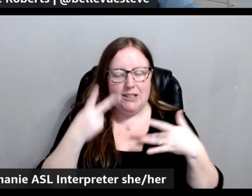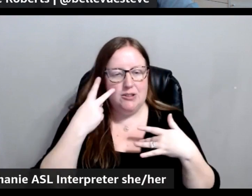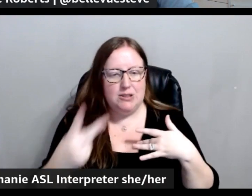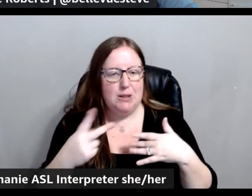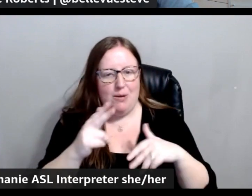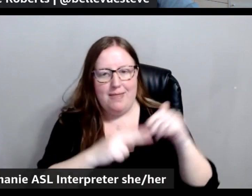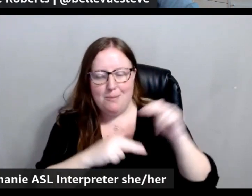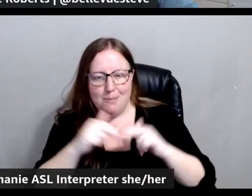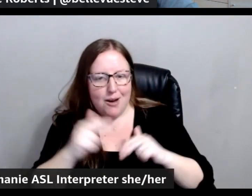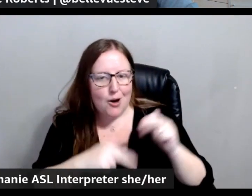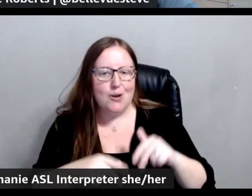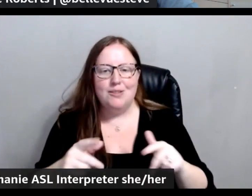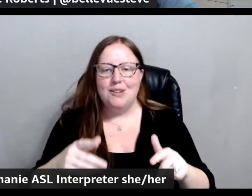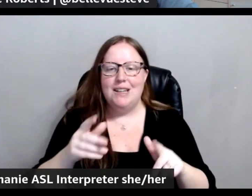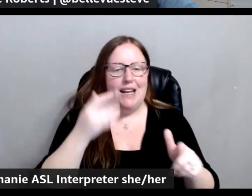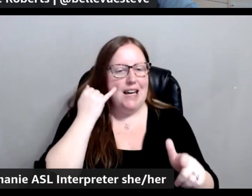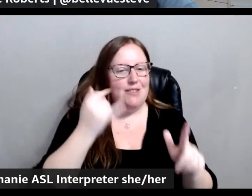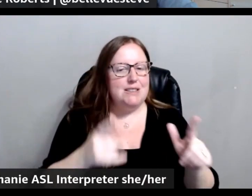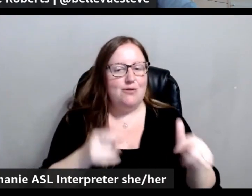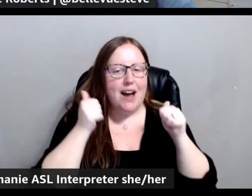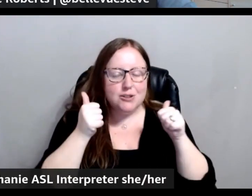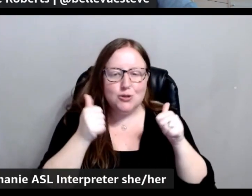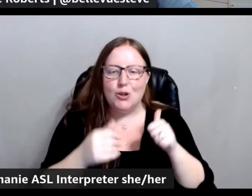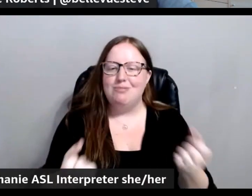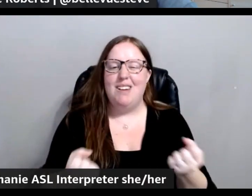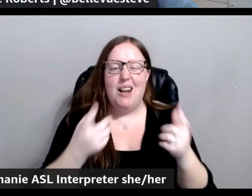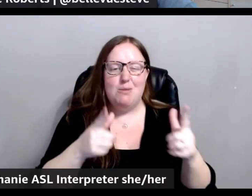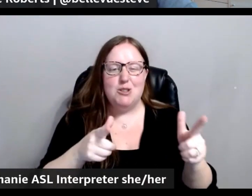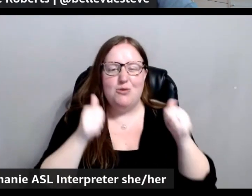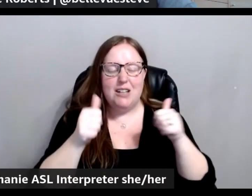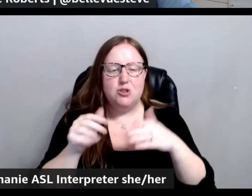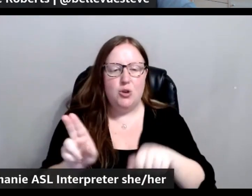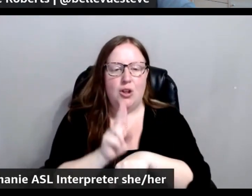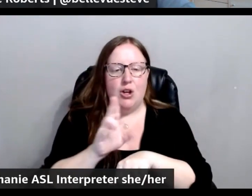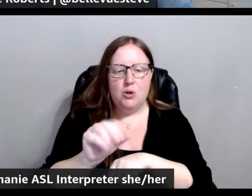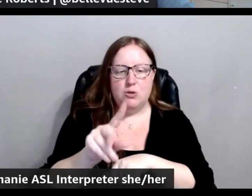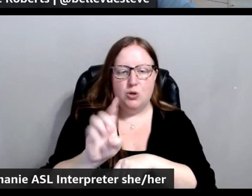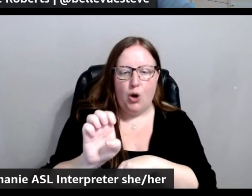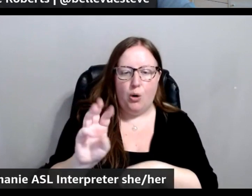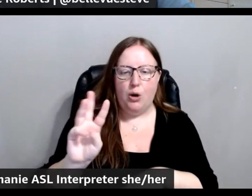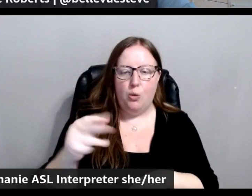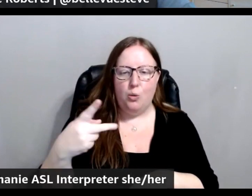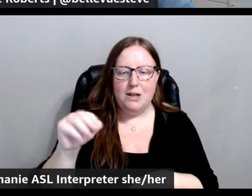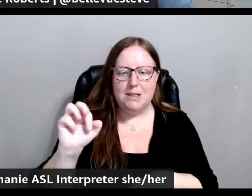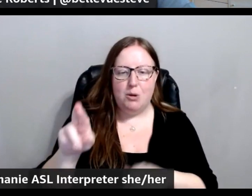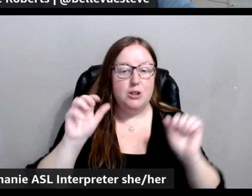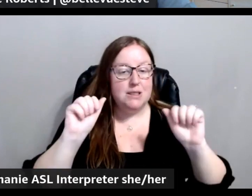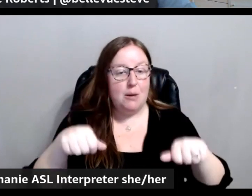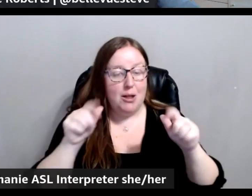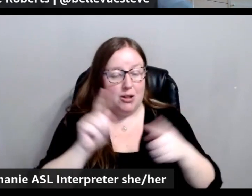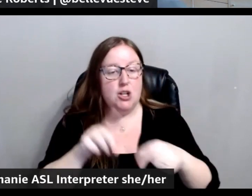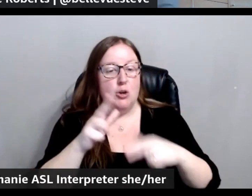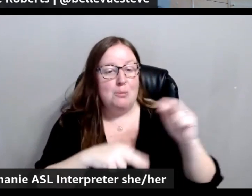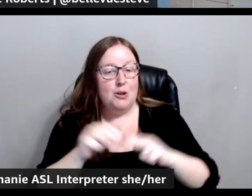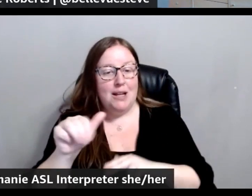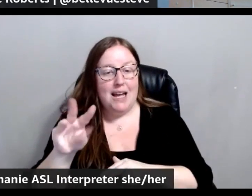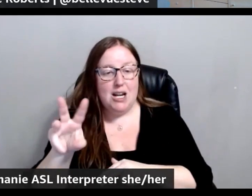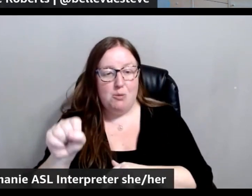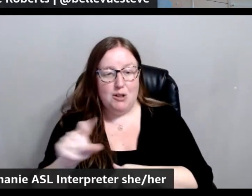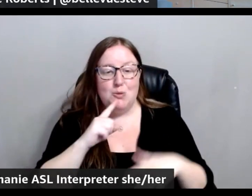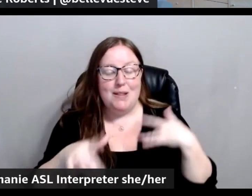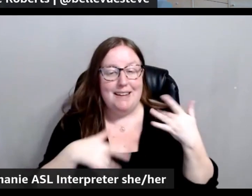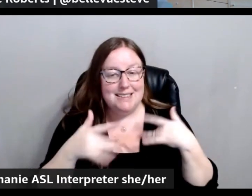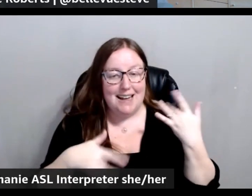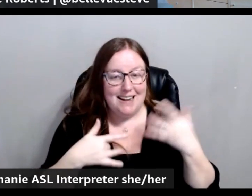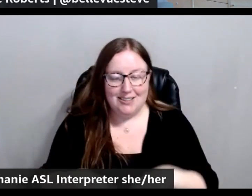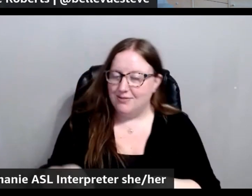build and how much faster they build and how much faster they leverage Code Whisperer's ability to build on AWS. So, super exciting. Yeah.